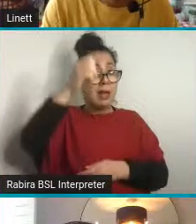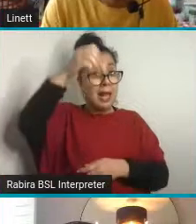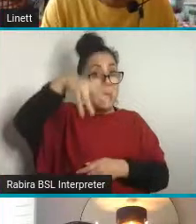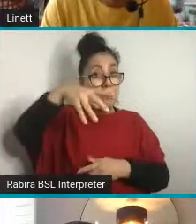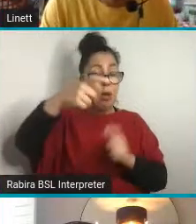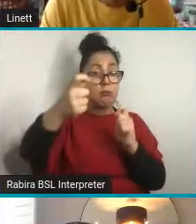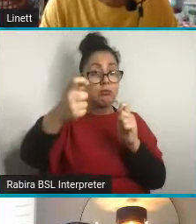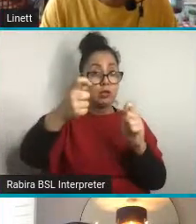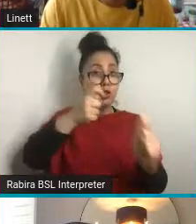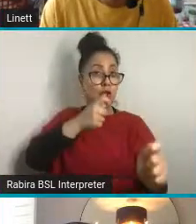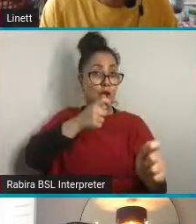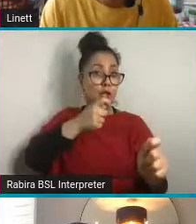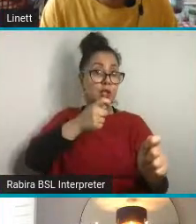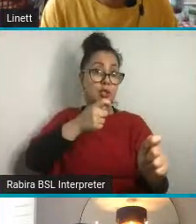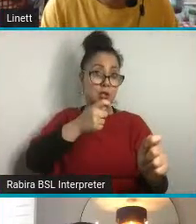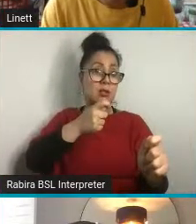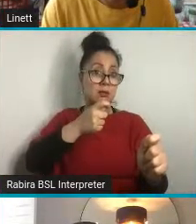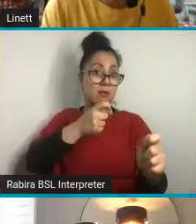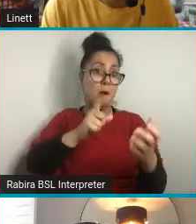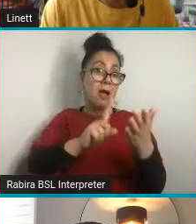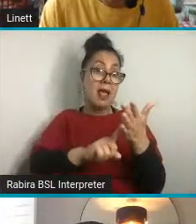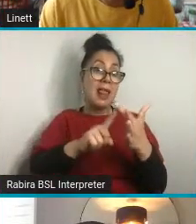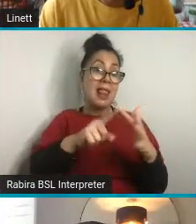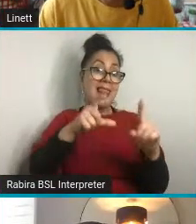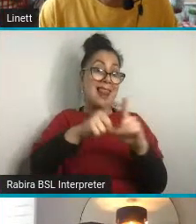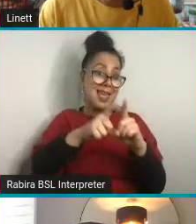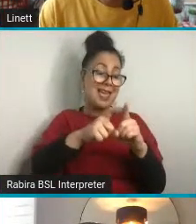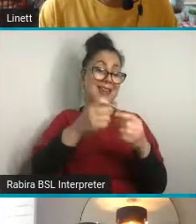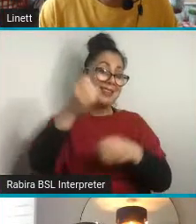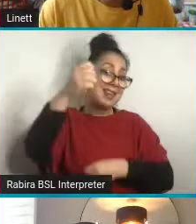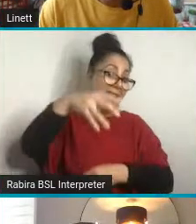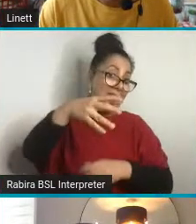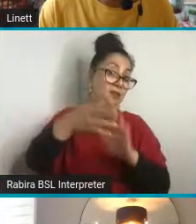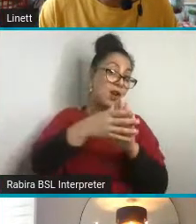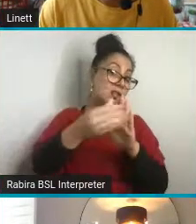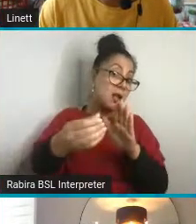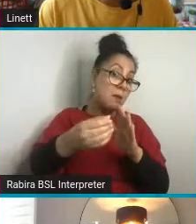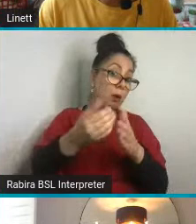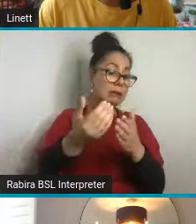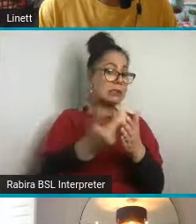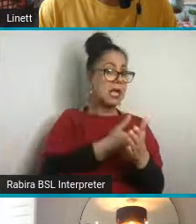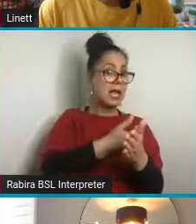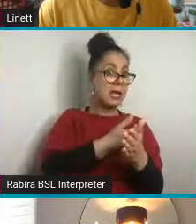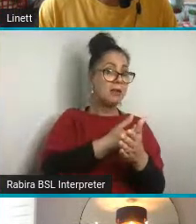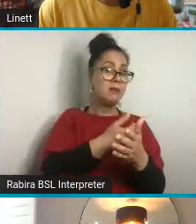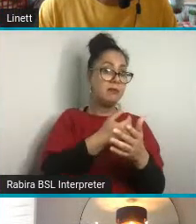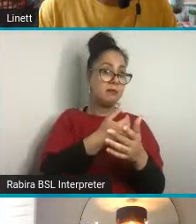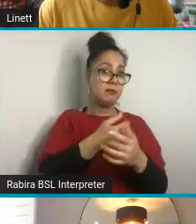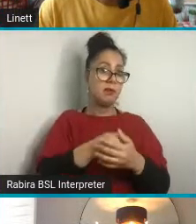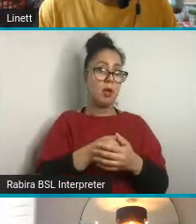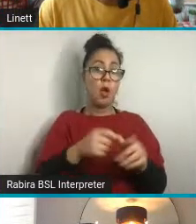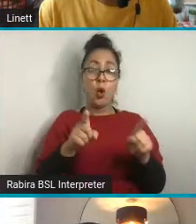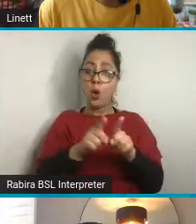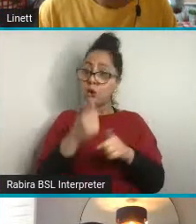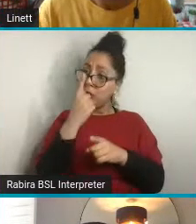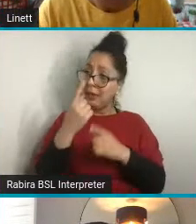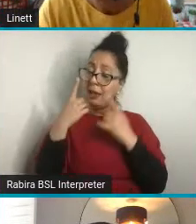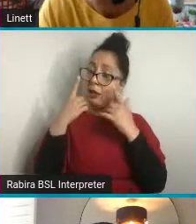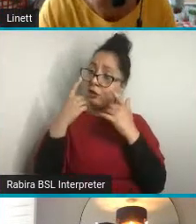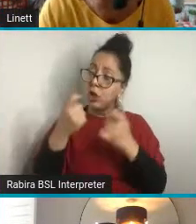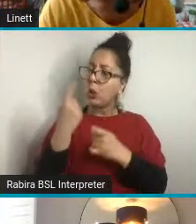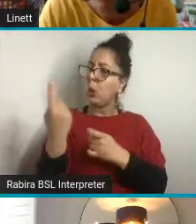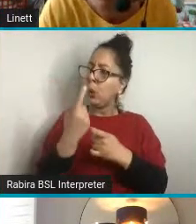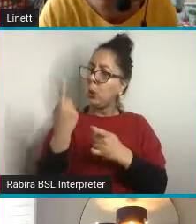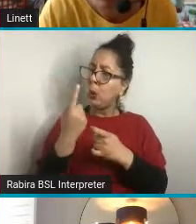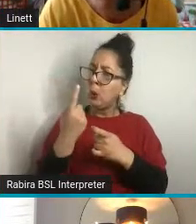Or if you want to go further than that, you can check who your energy supplier